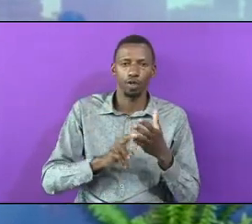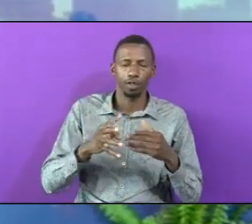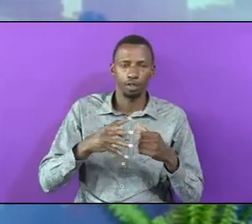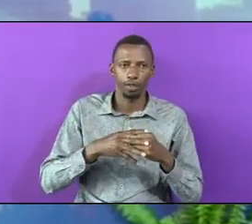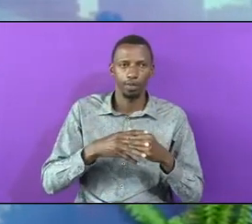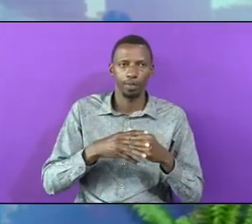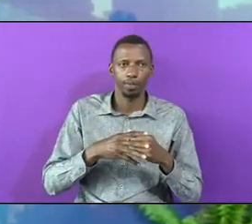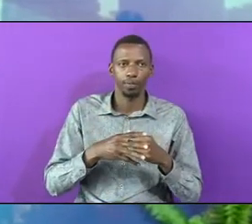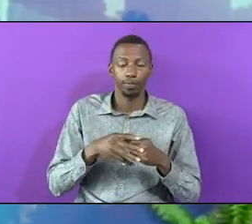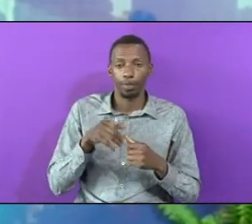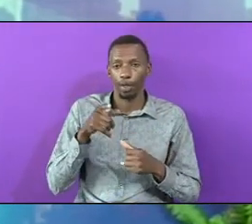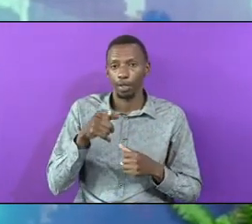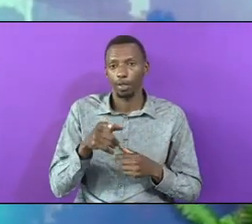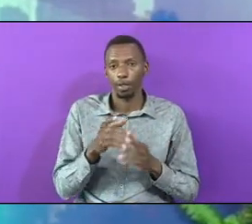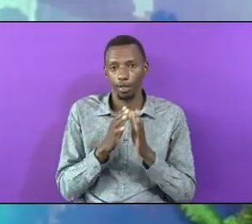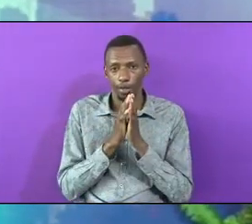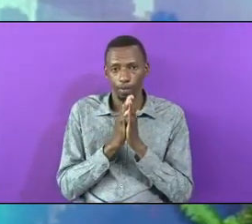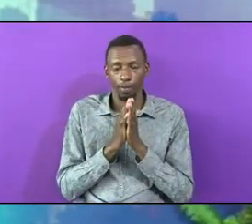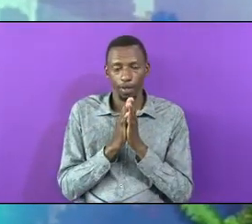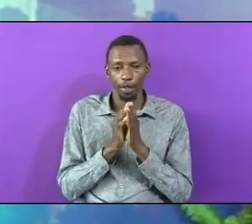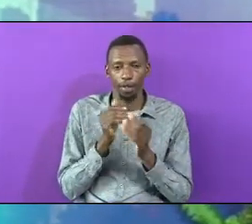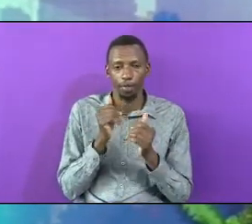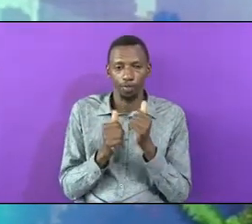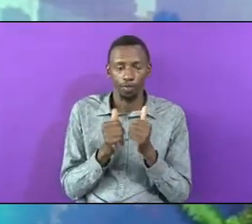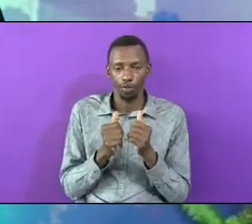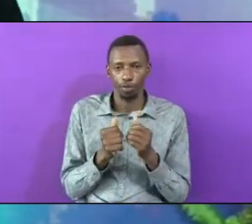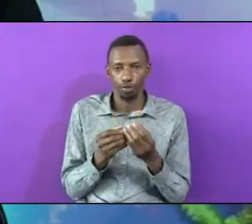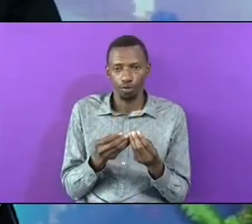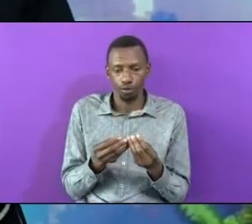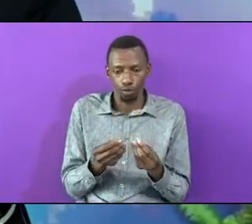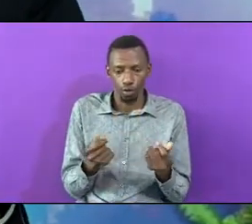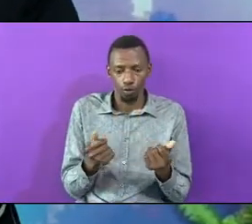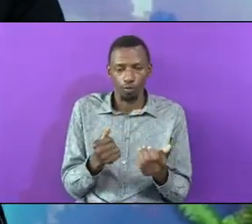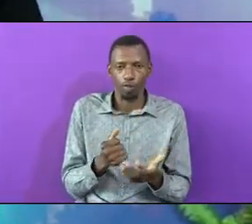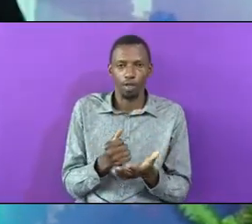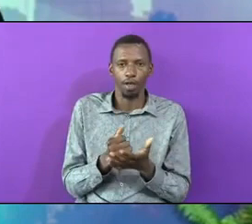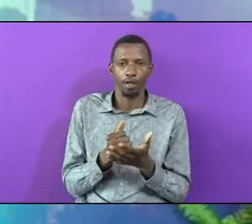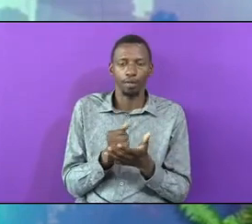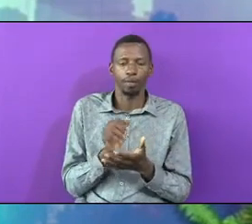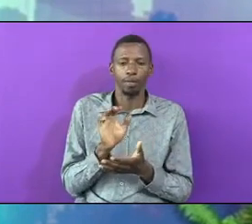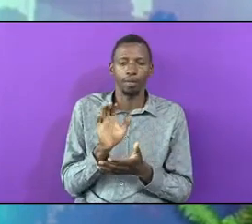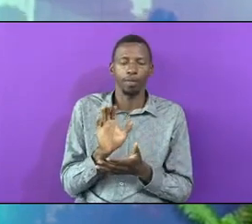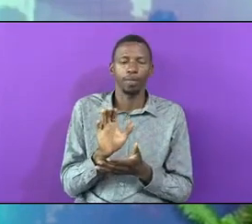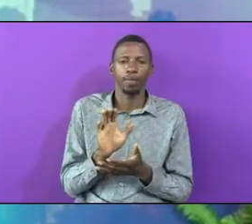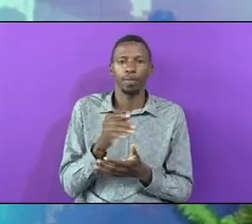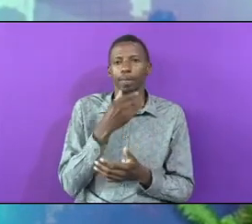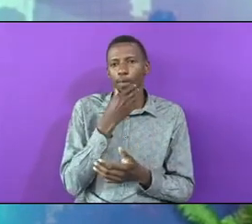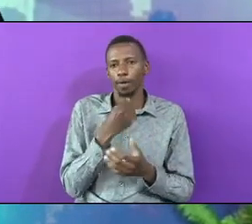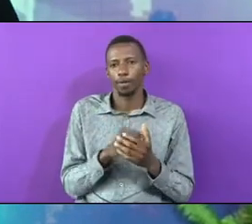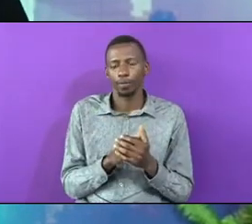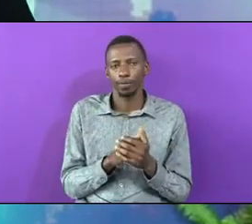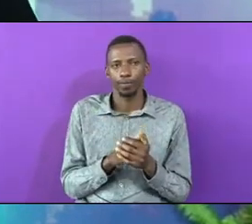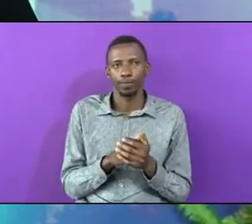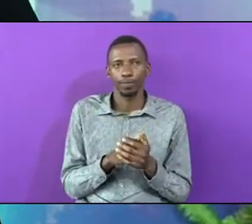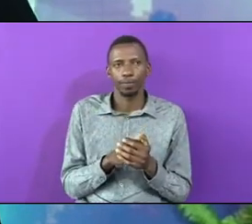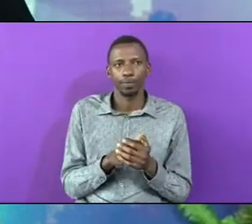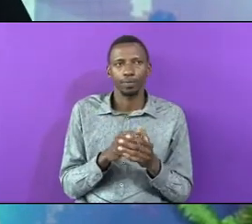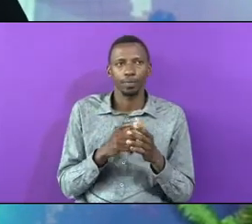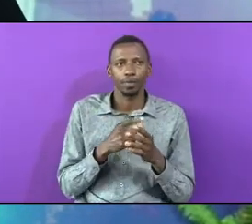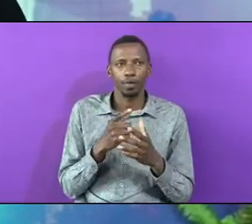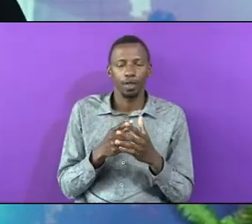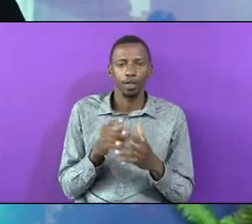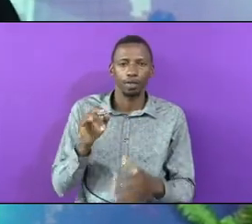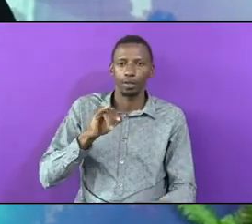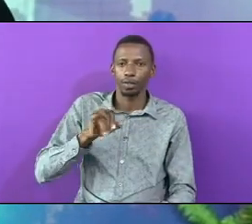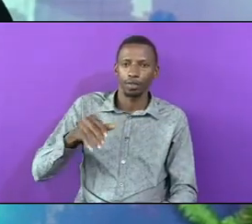And It Is This Prayer That Sorted Out This Man Verse 9 Says Then Jacob